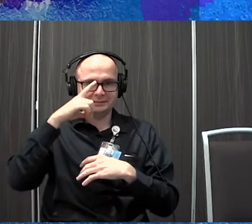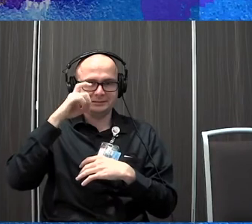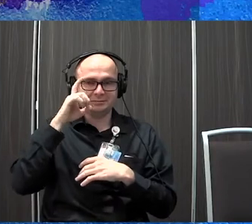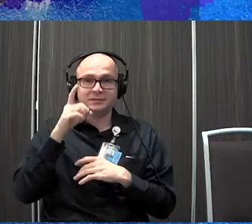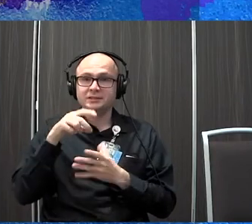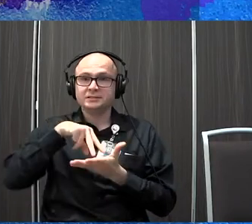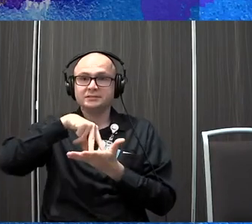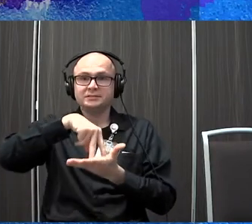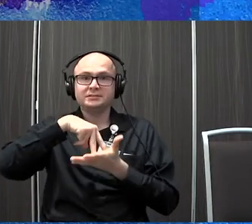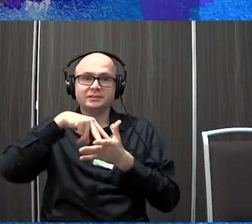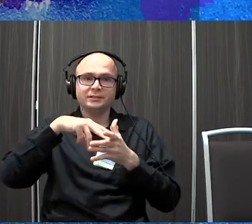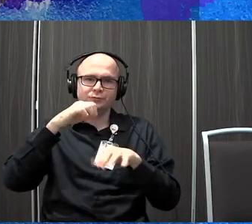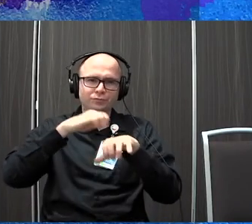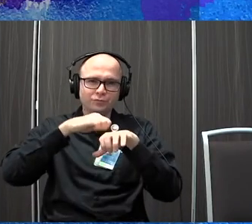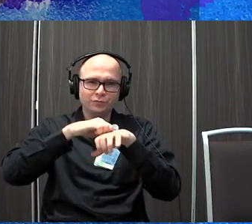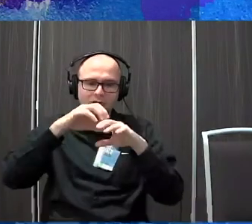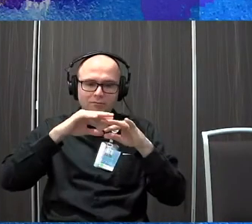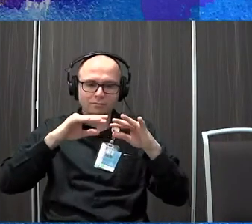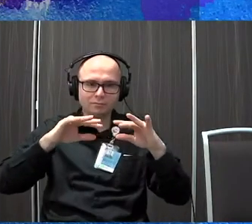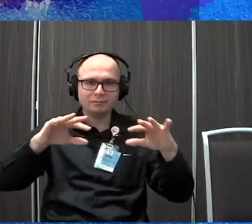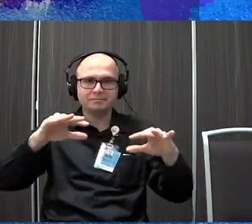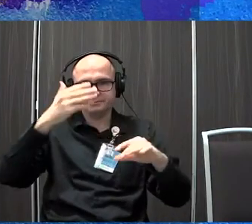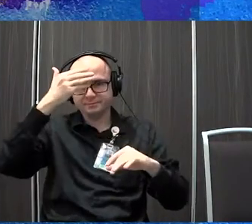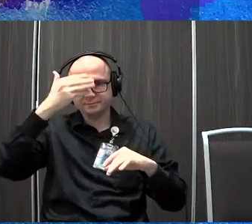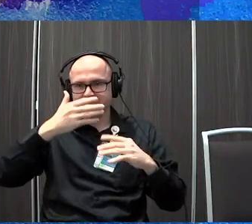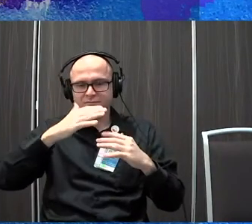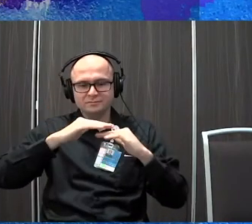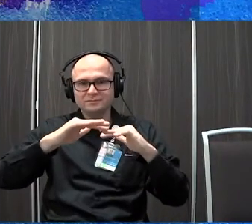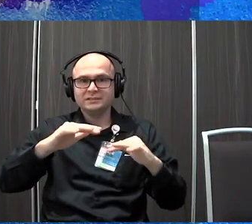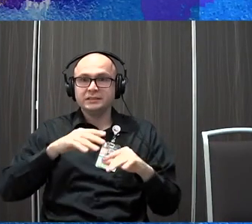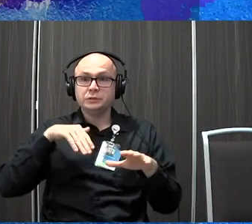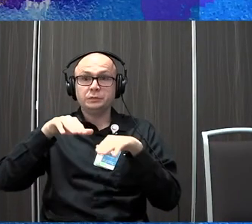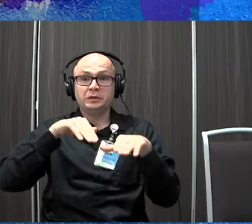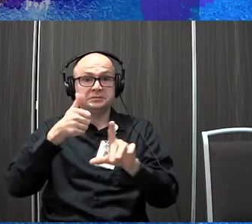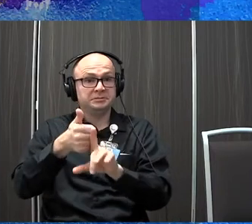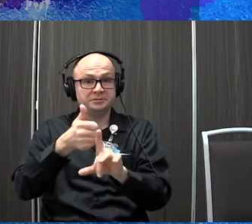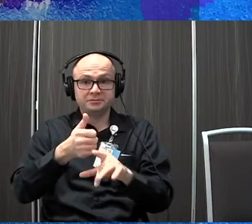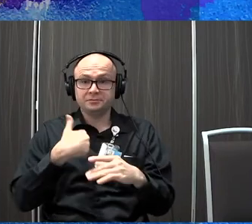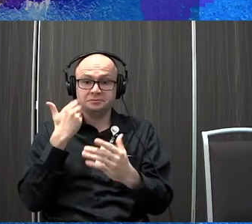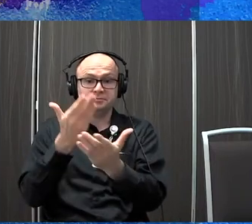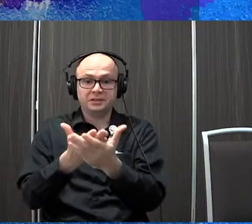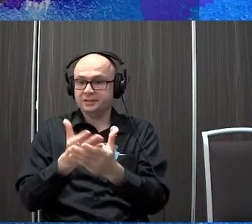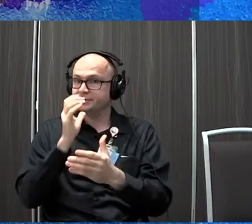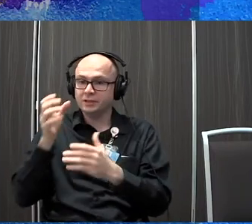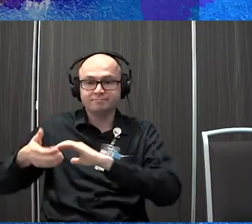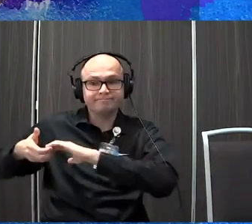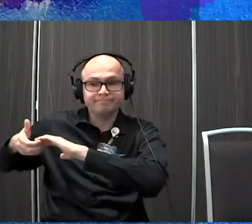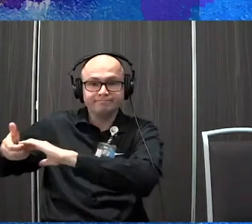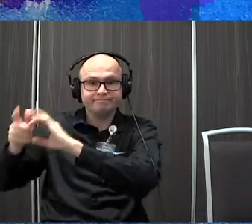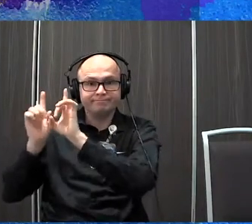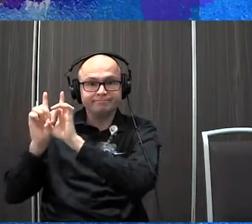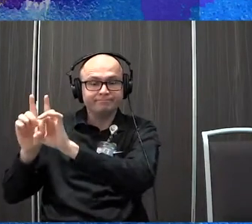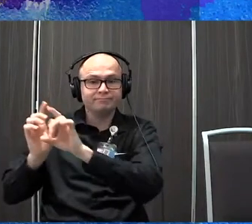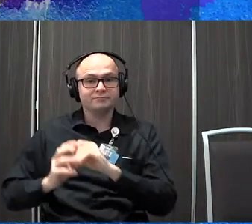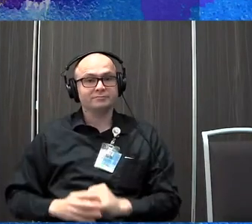on gravel and like a rocky surface, um, which he walked over by himself, got there without holding hands or anything like